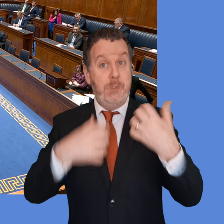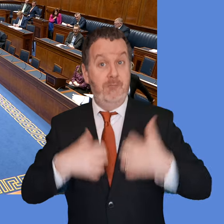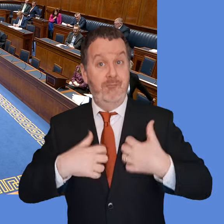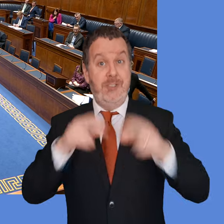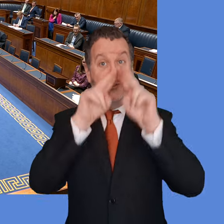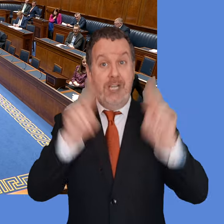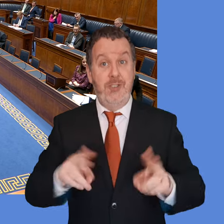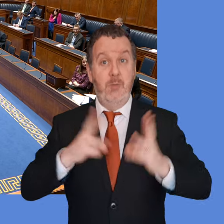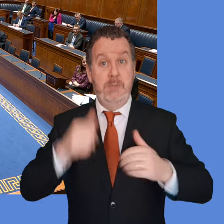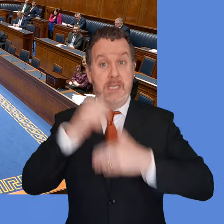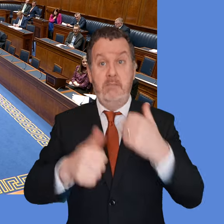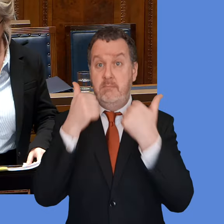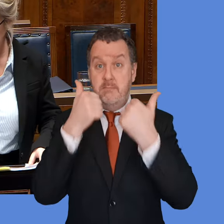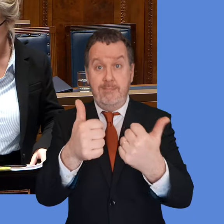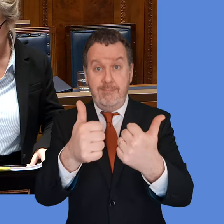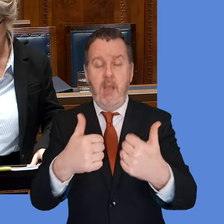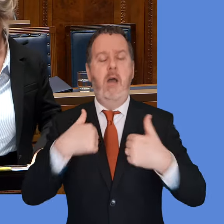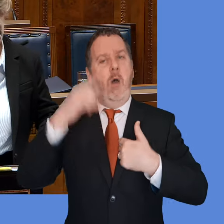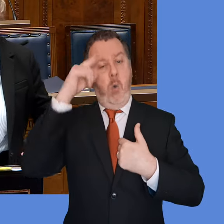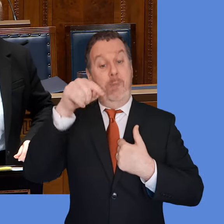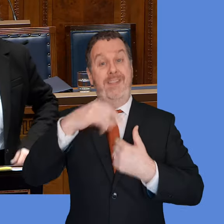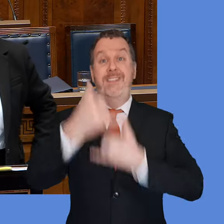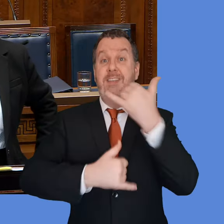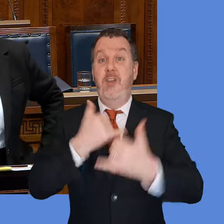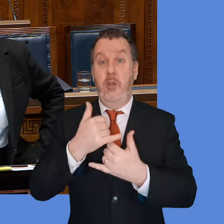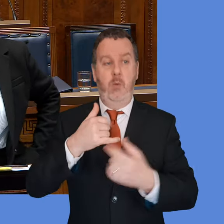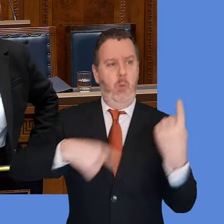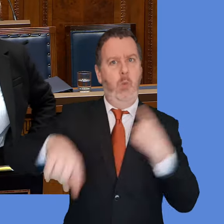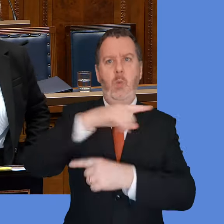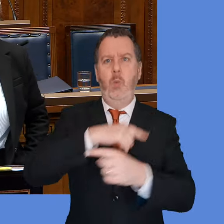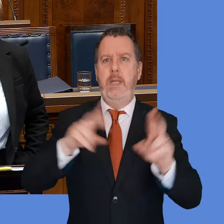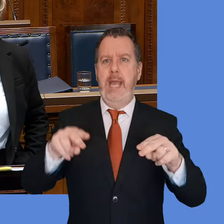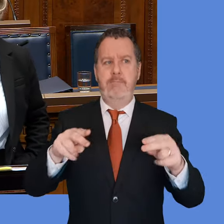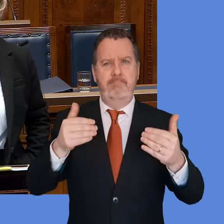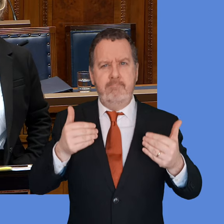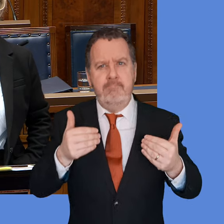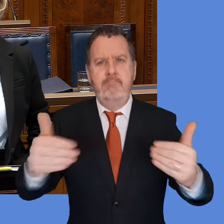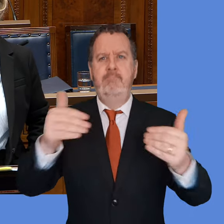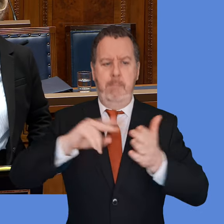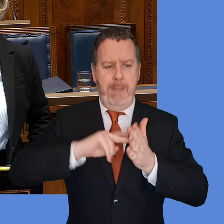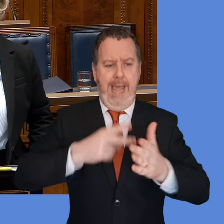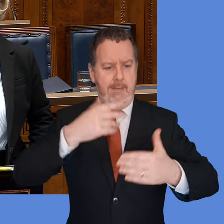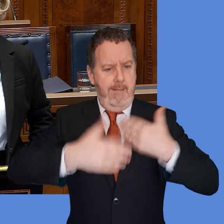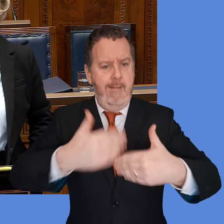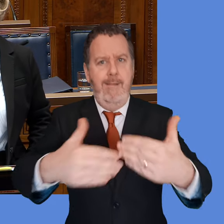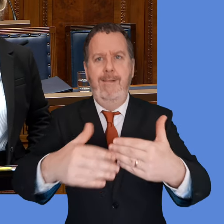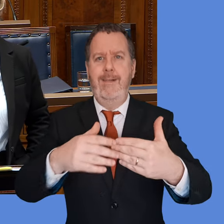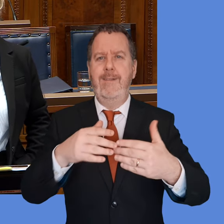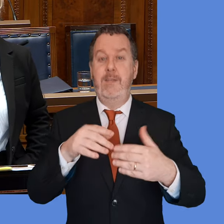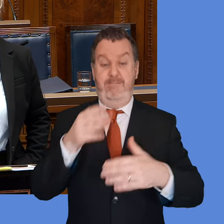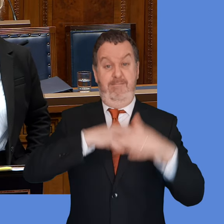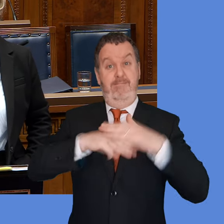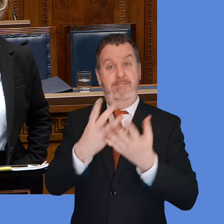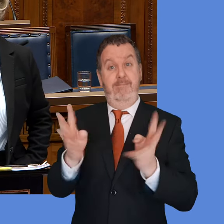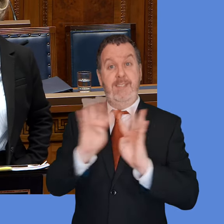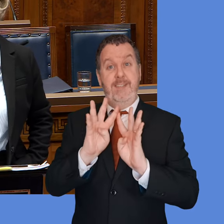I'm glad to see that the member's taking an interest in International Women's Day. I hope this year for International Women's Day that we're able to take forward, at least advance our